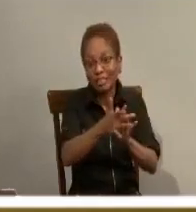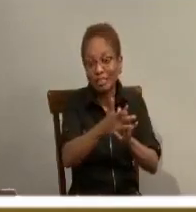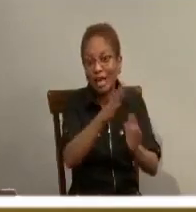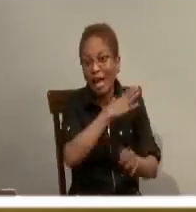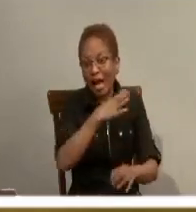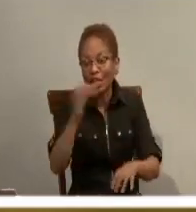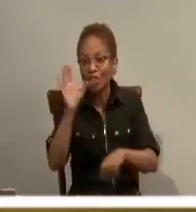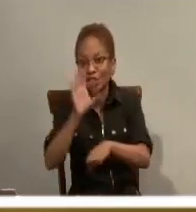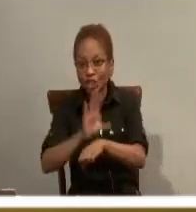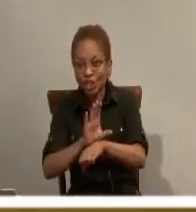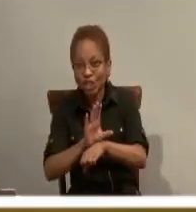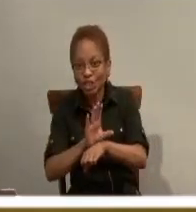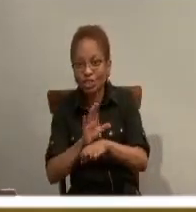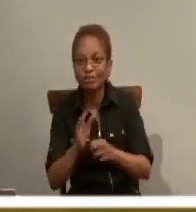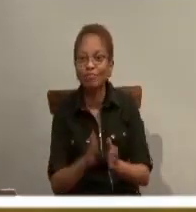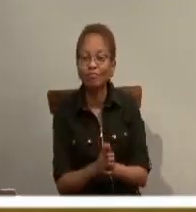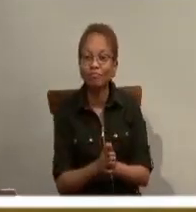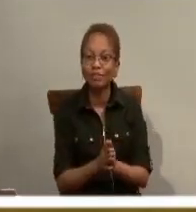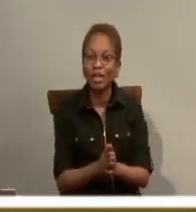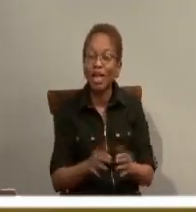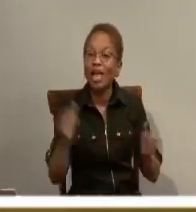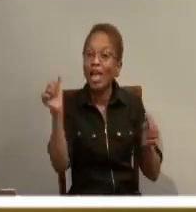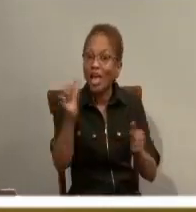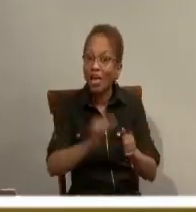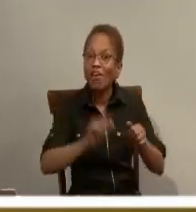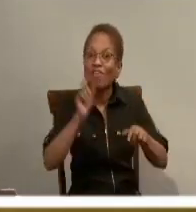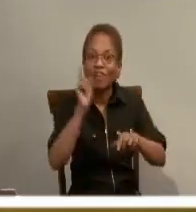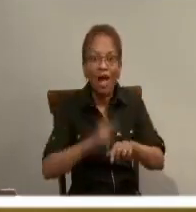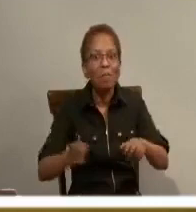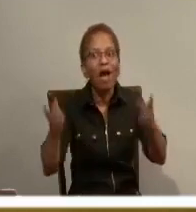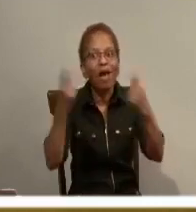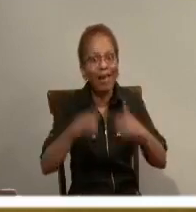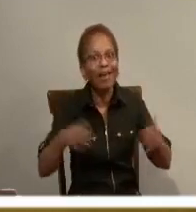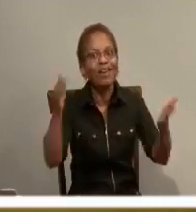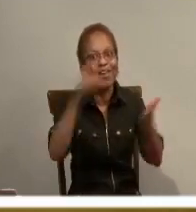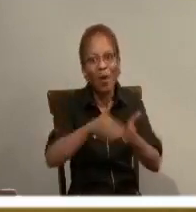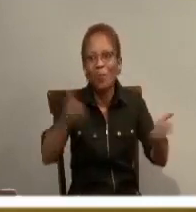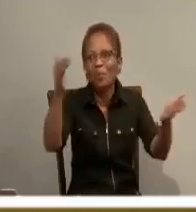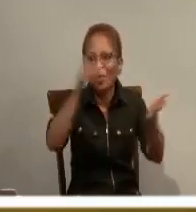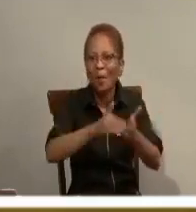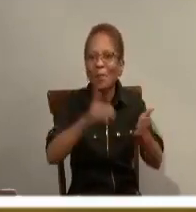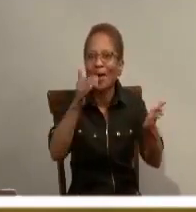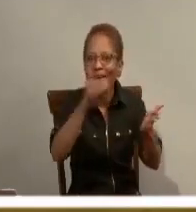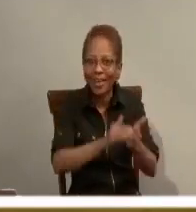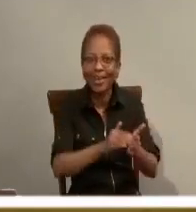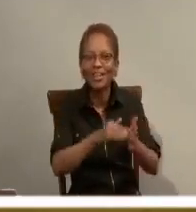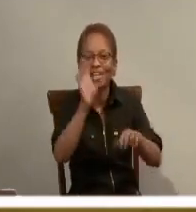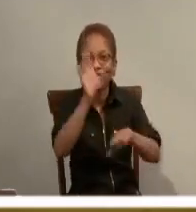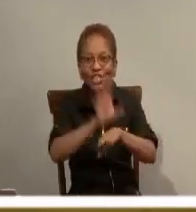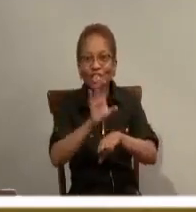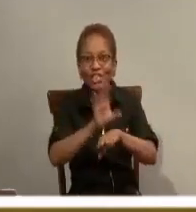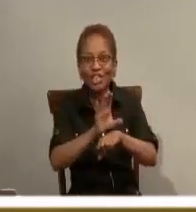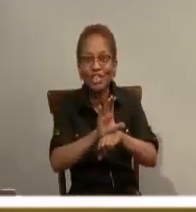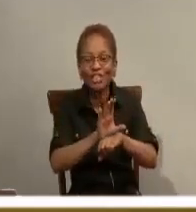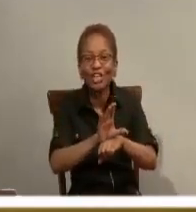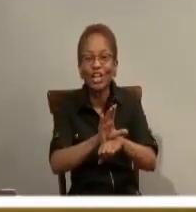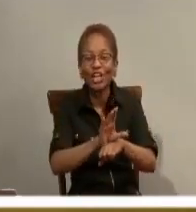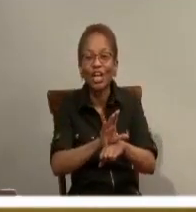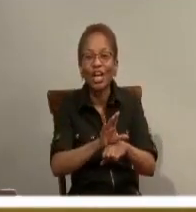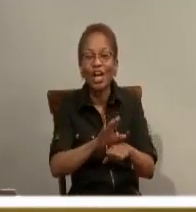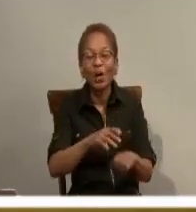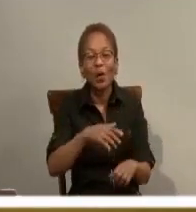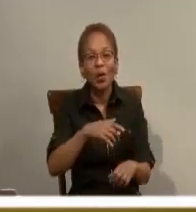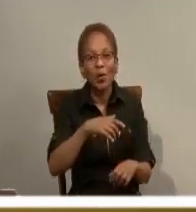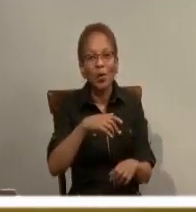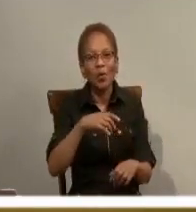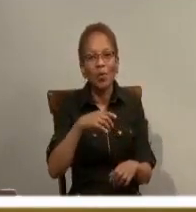have you come to this celebration? How many times have you come to this celebration and you might as well have got luck outside? Because you